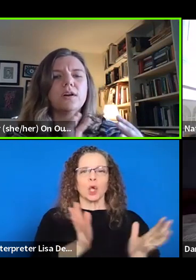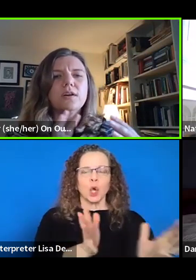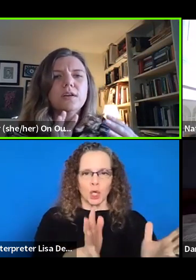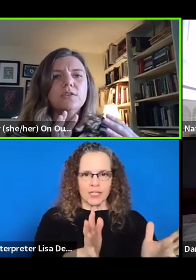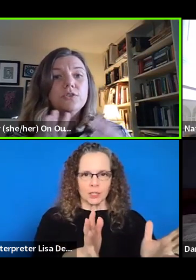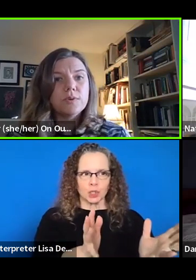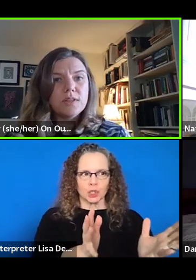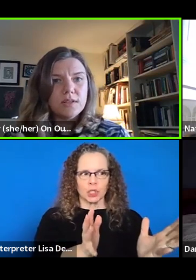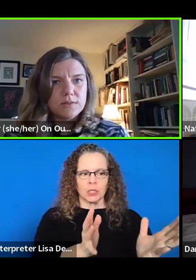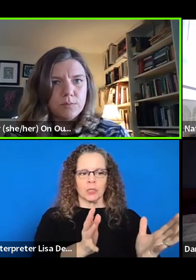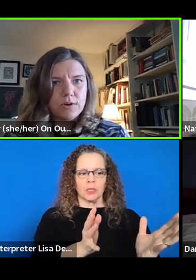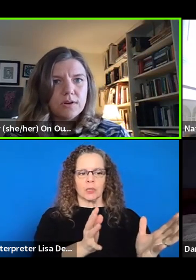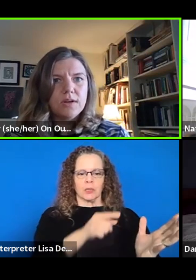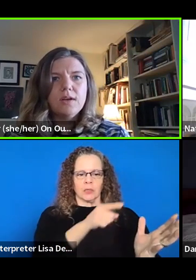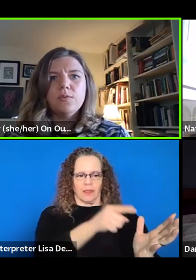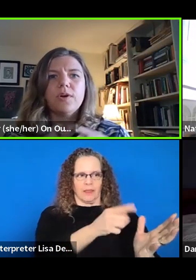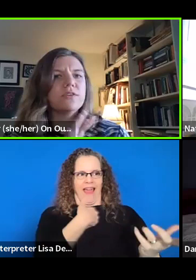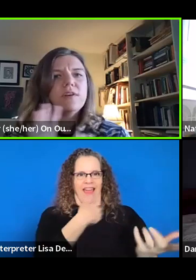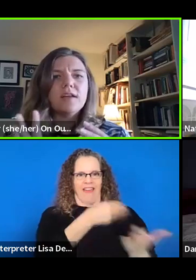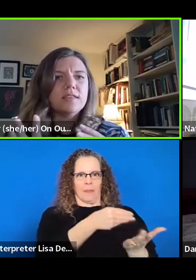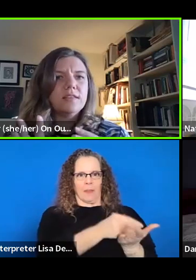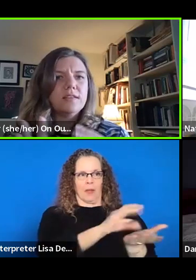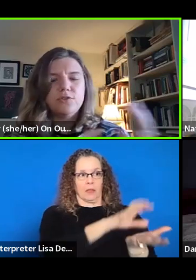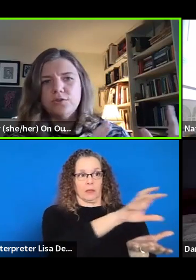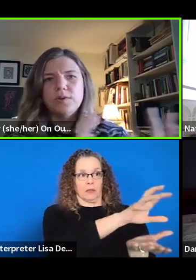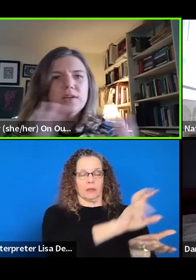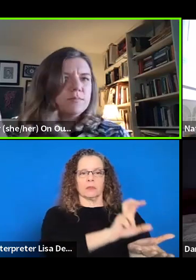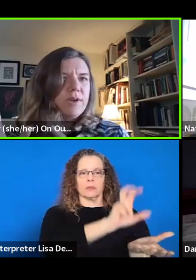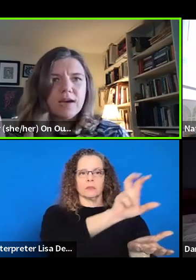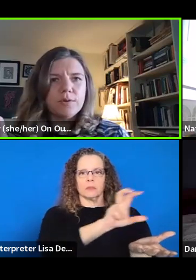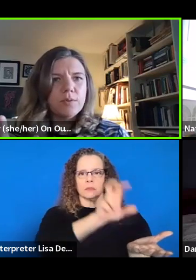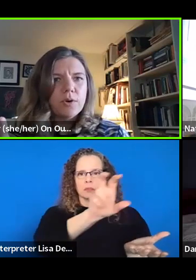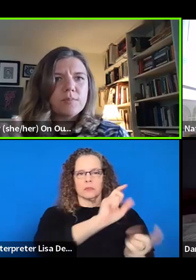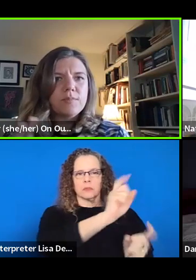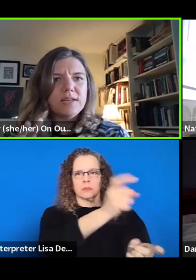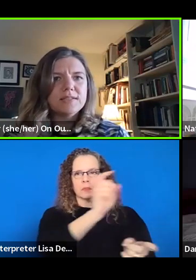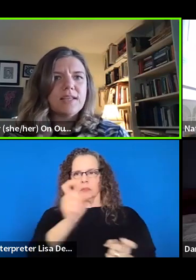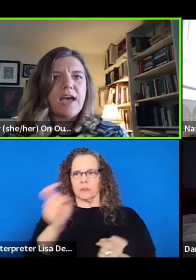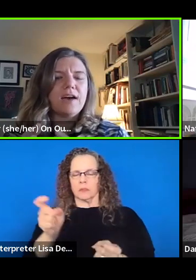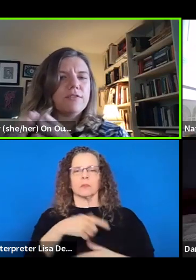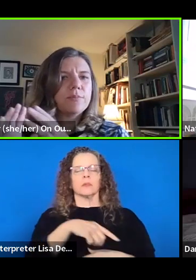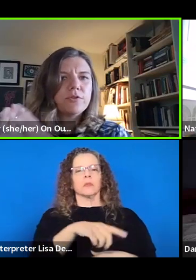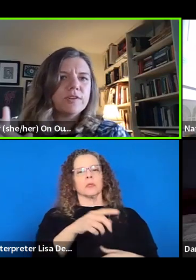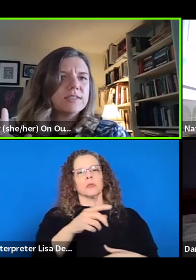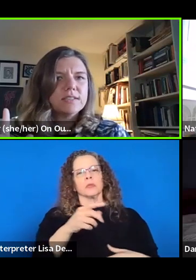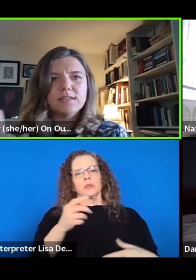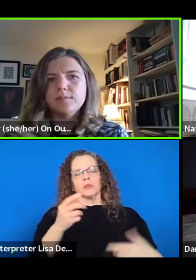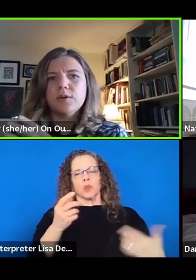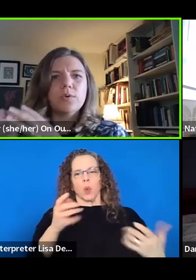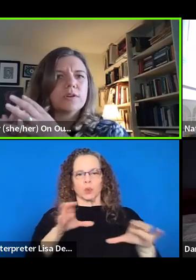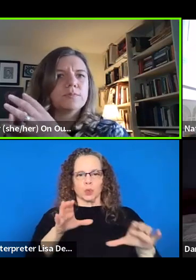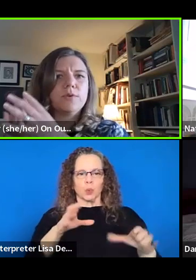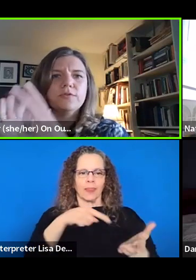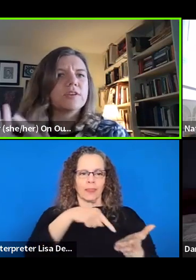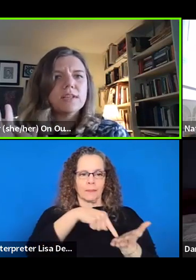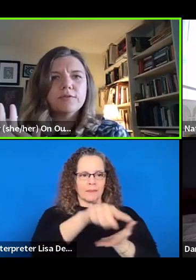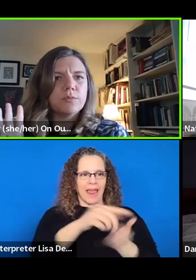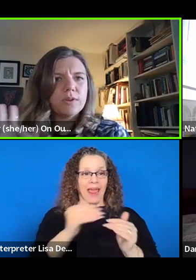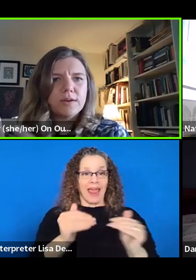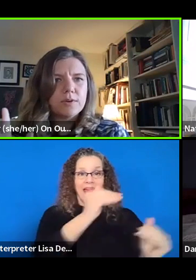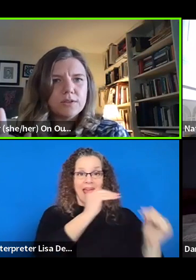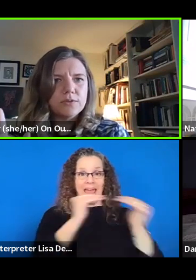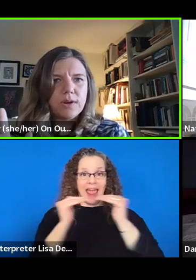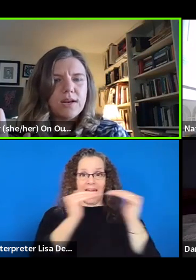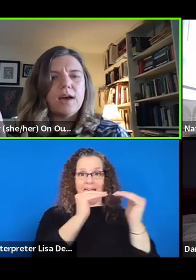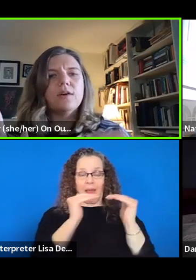who are doing this work, whether or not doing pay equity work means they have the perfect system that works perfectly